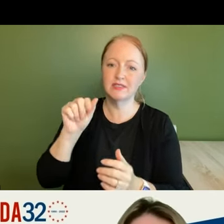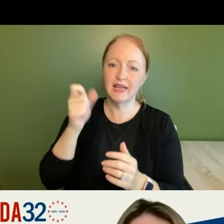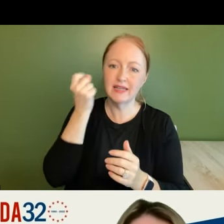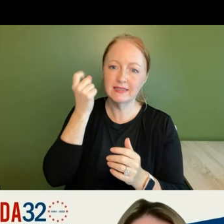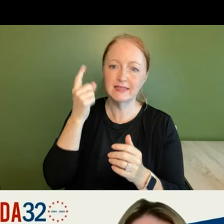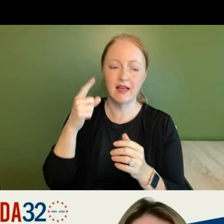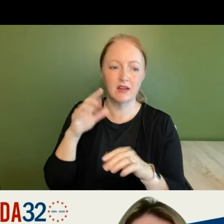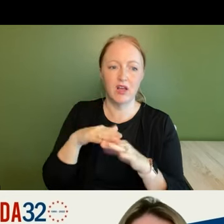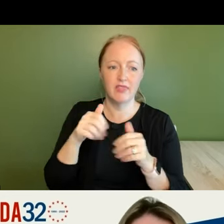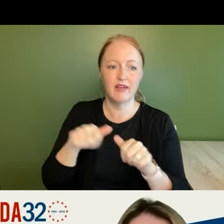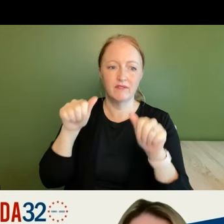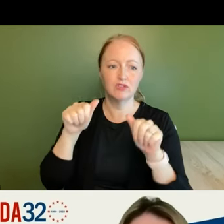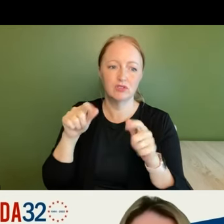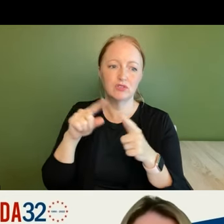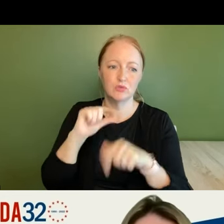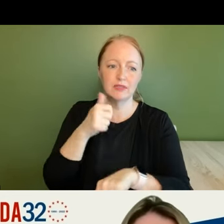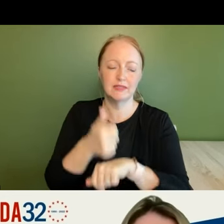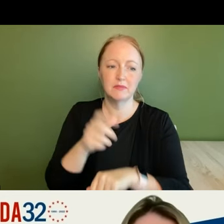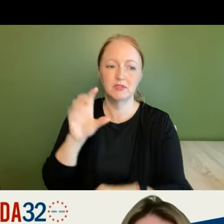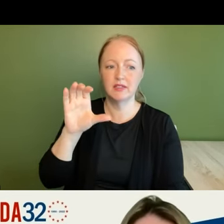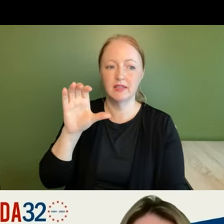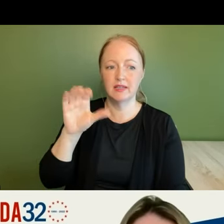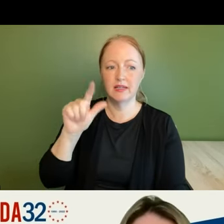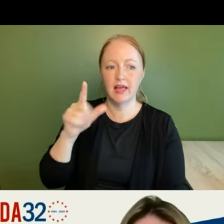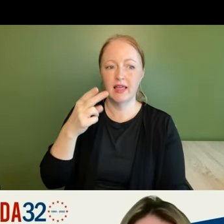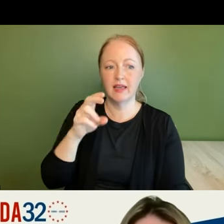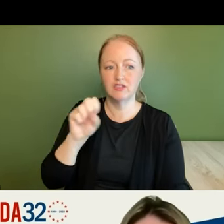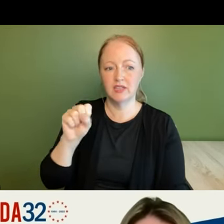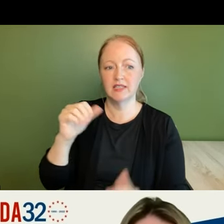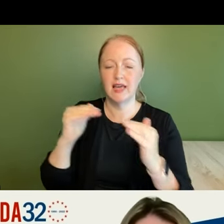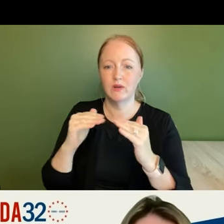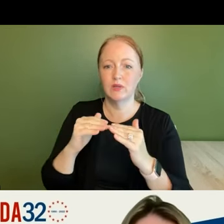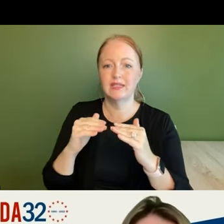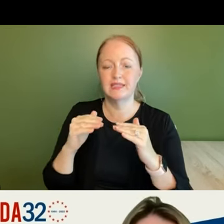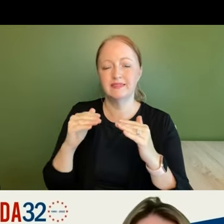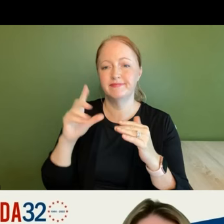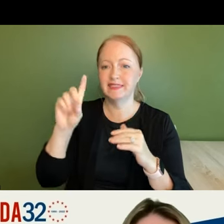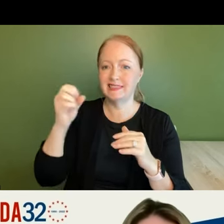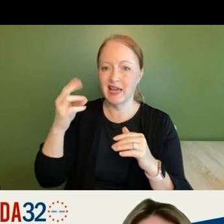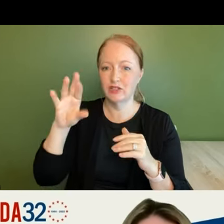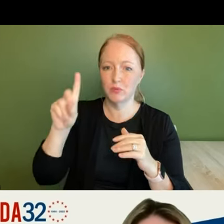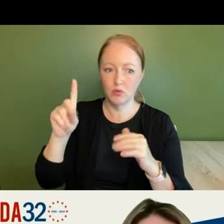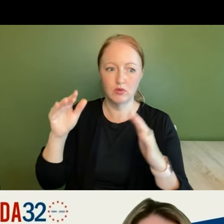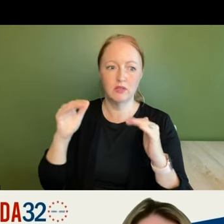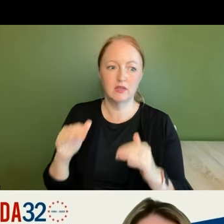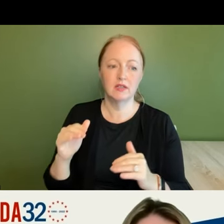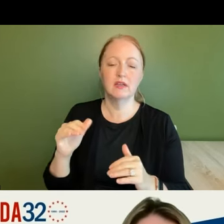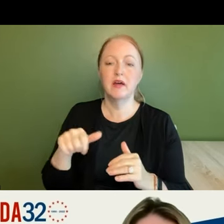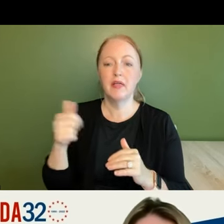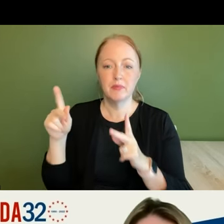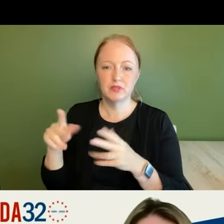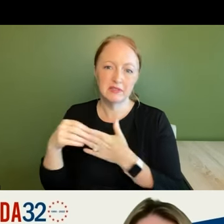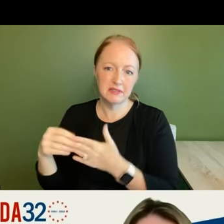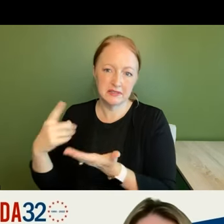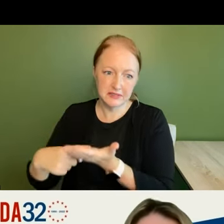on the efforts to establish the cal hhs equity dashboard katherine keisman will lead us